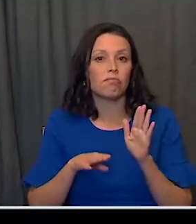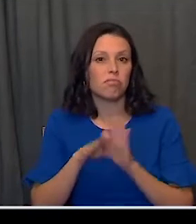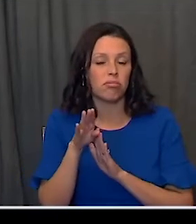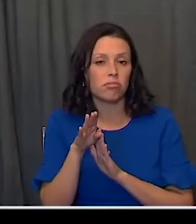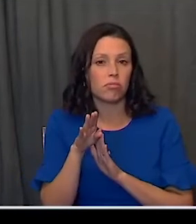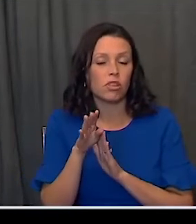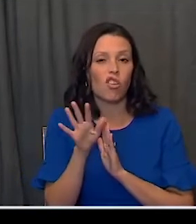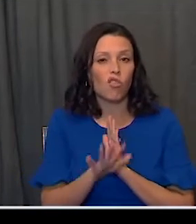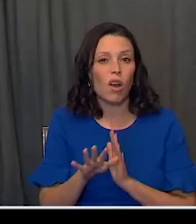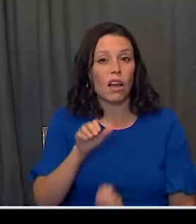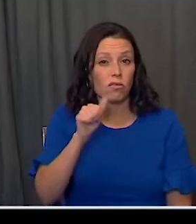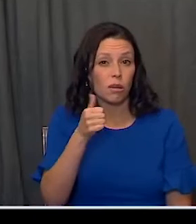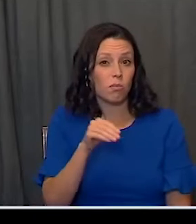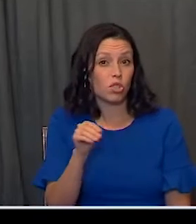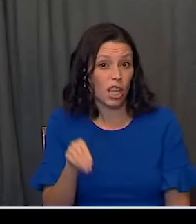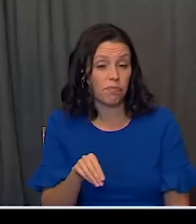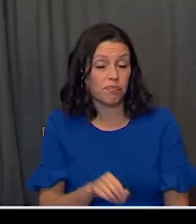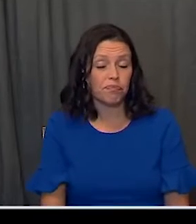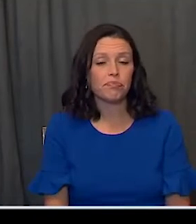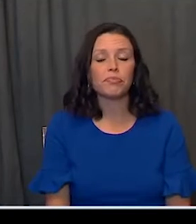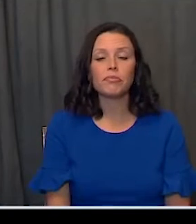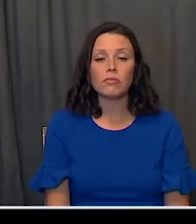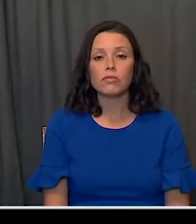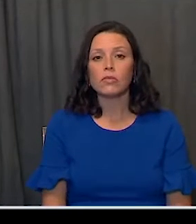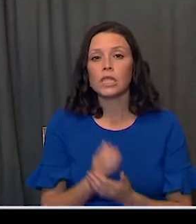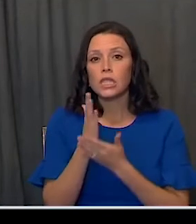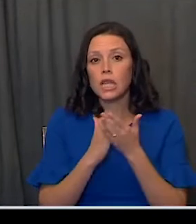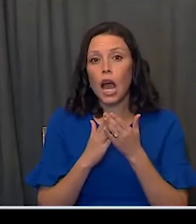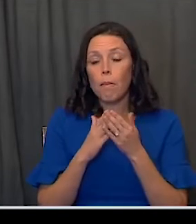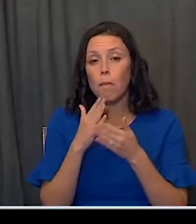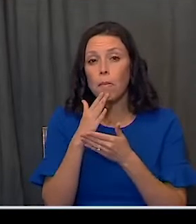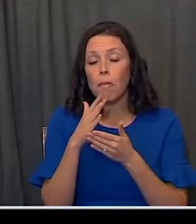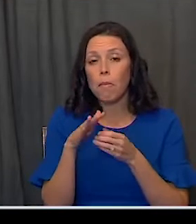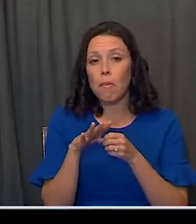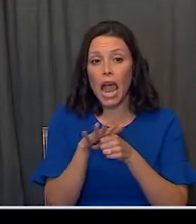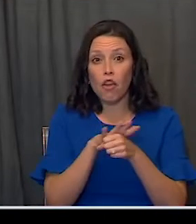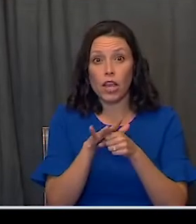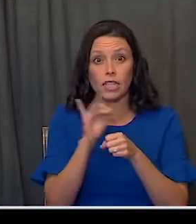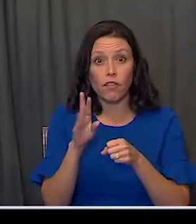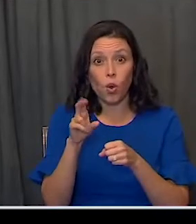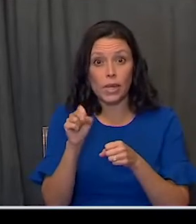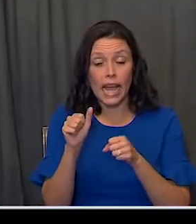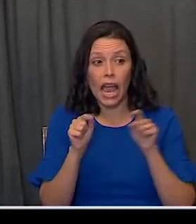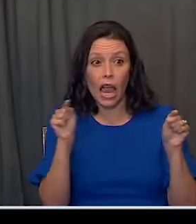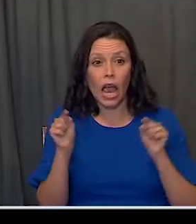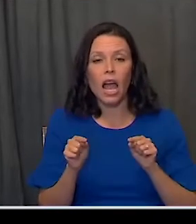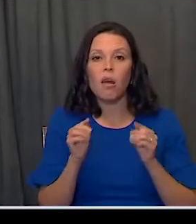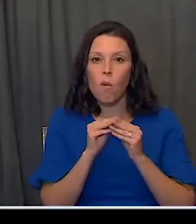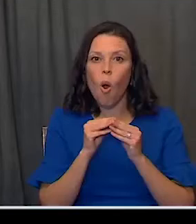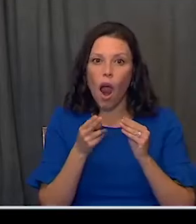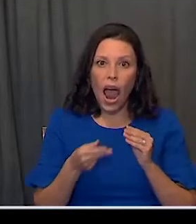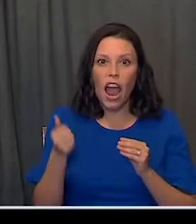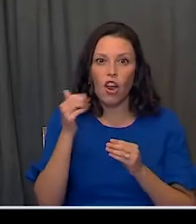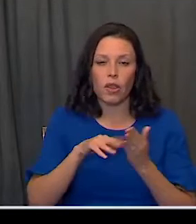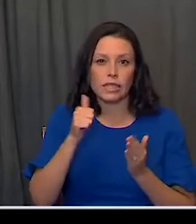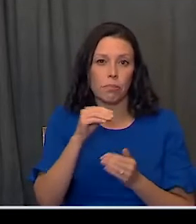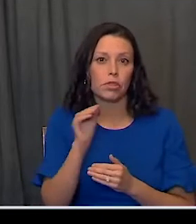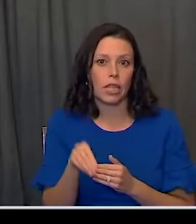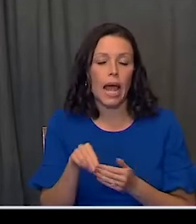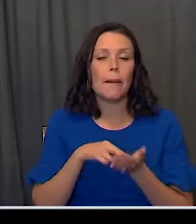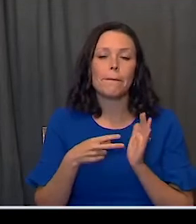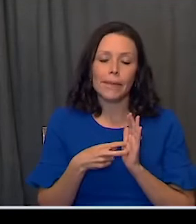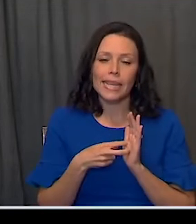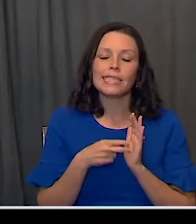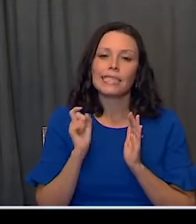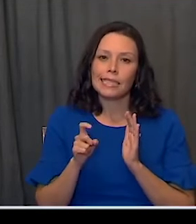to around 10 percent. In some areas of the country, it is much higher than that. And it illustrates the ongoing